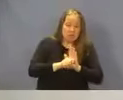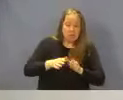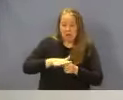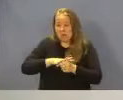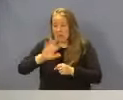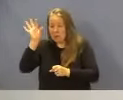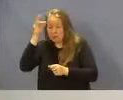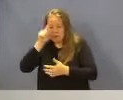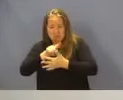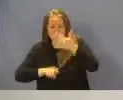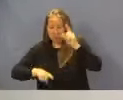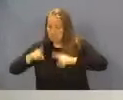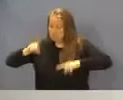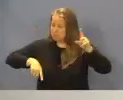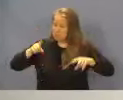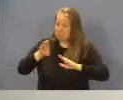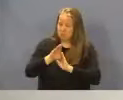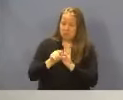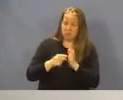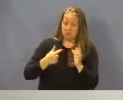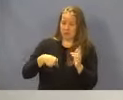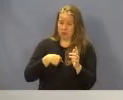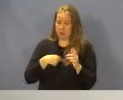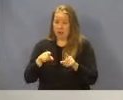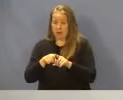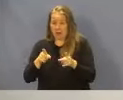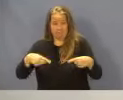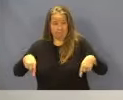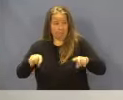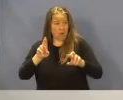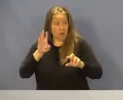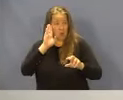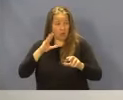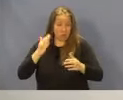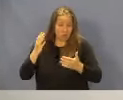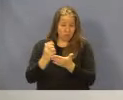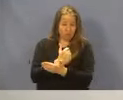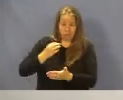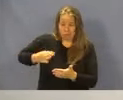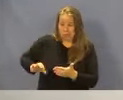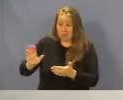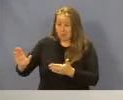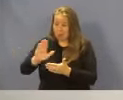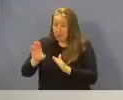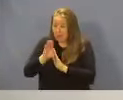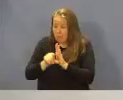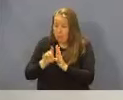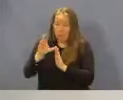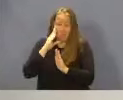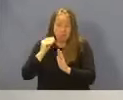background that I know we and hopefully the citizens reap the benefits of those diverse backgrounds and experiences,